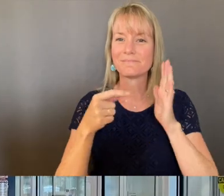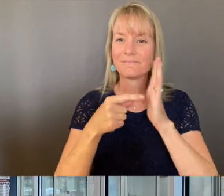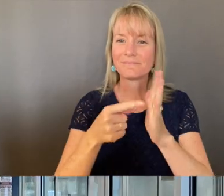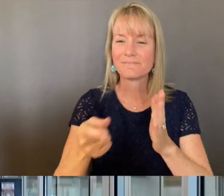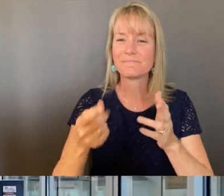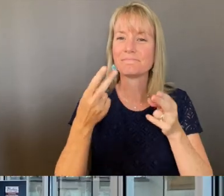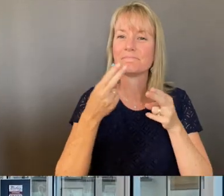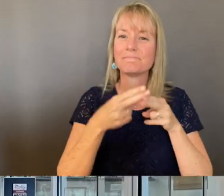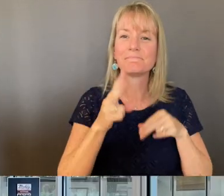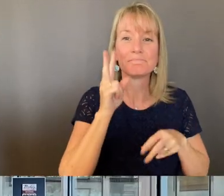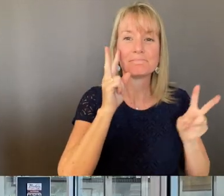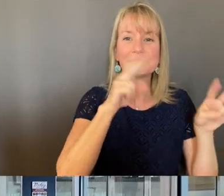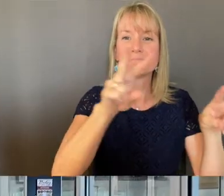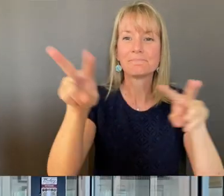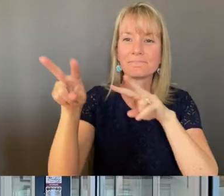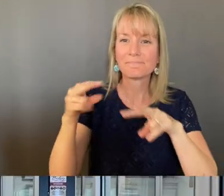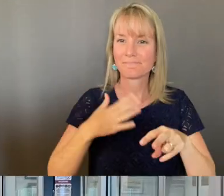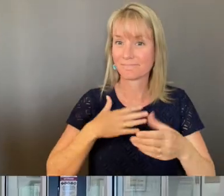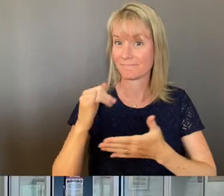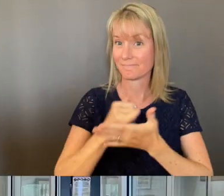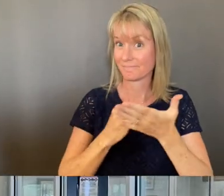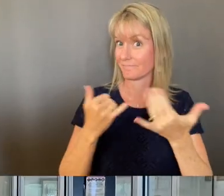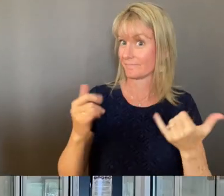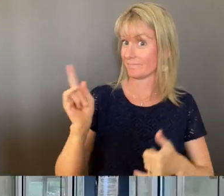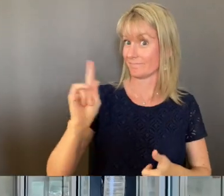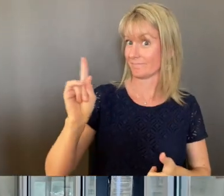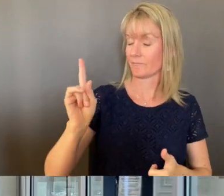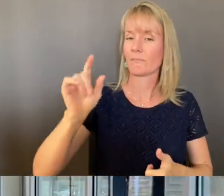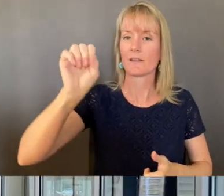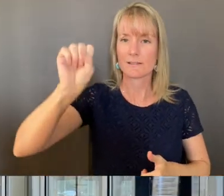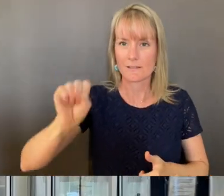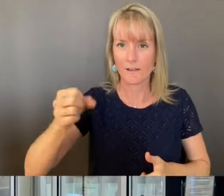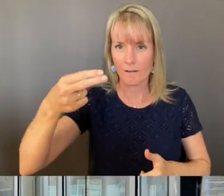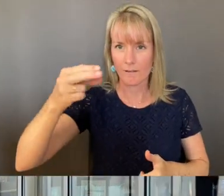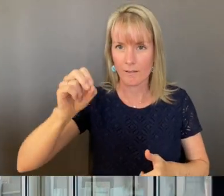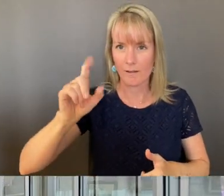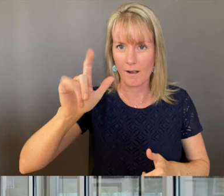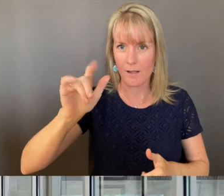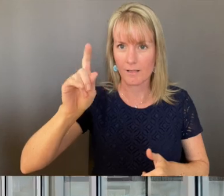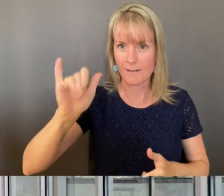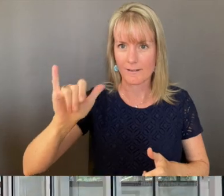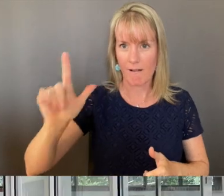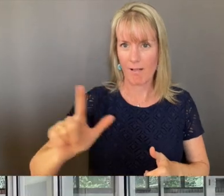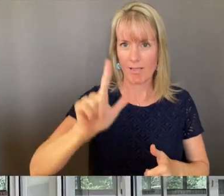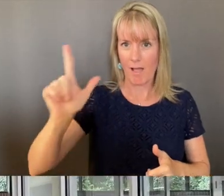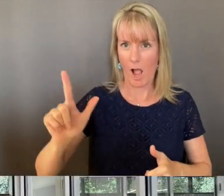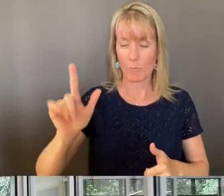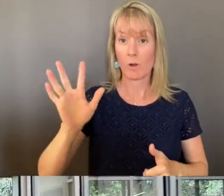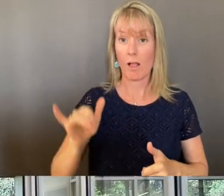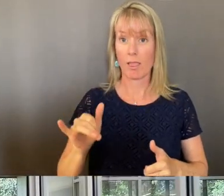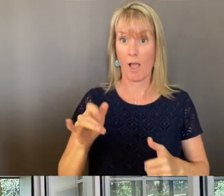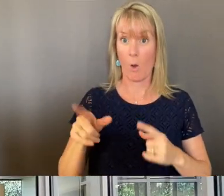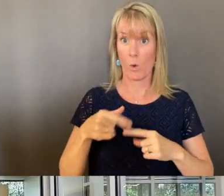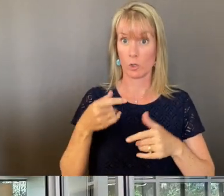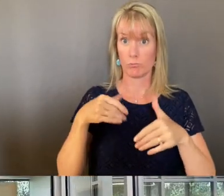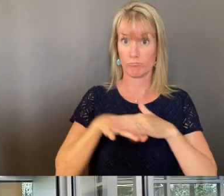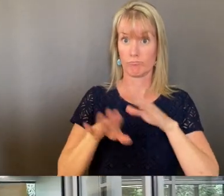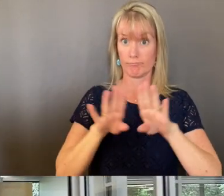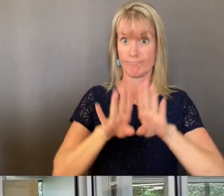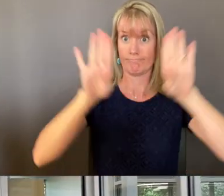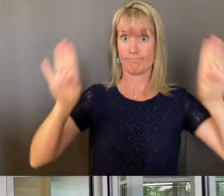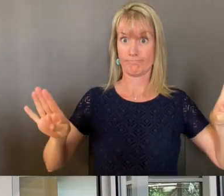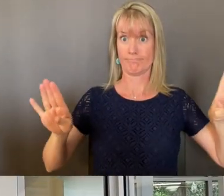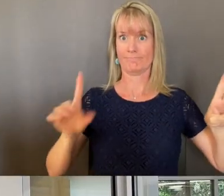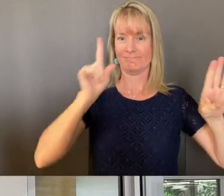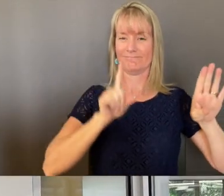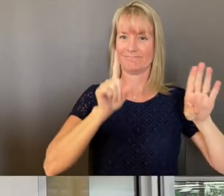I'd like to show you a little tour of some of my art that is hanging in the South Holiday Library. This is the entrance coming in,